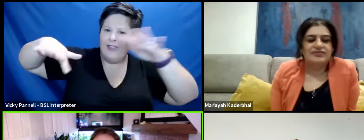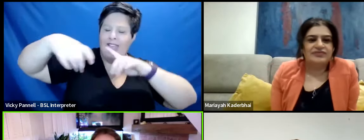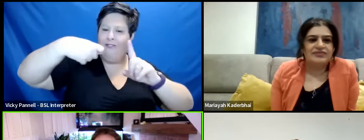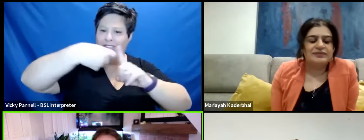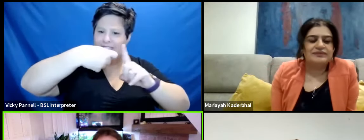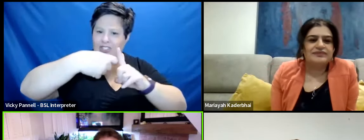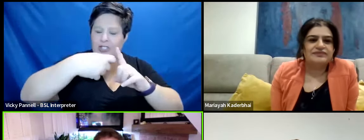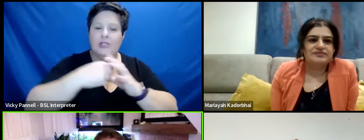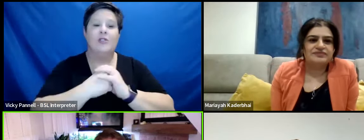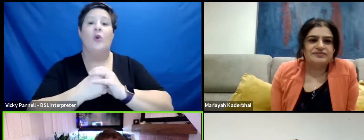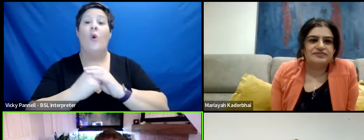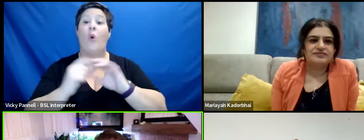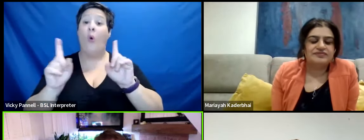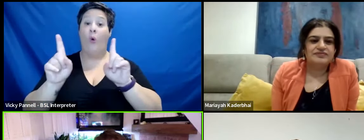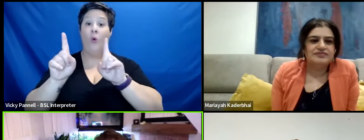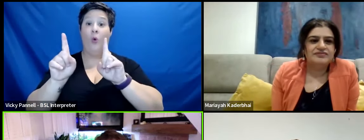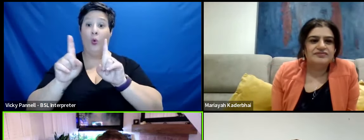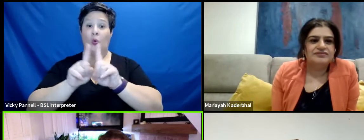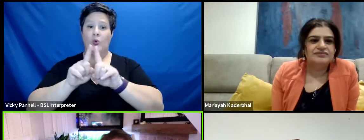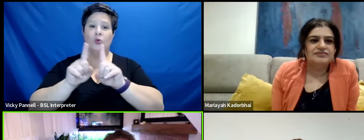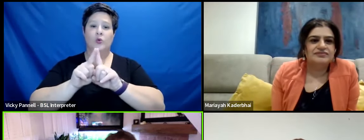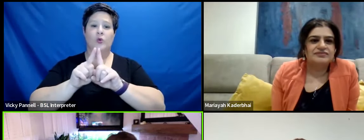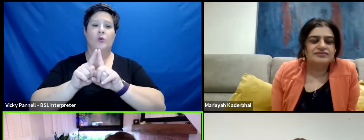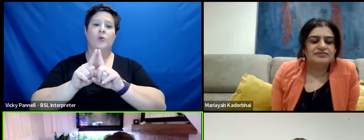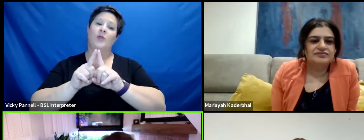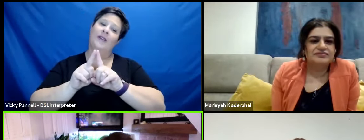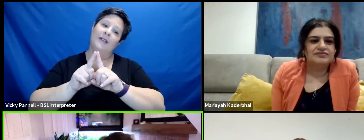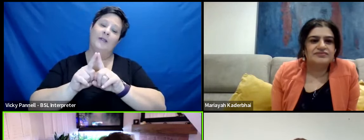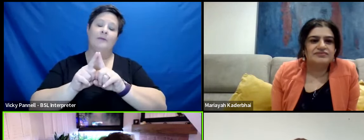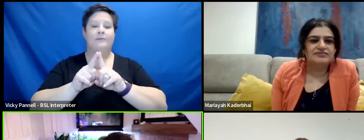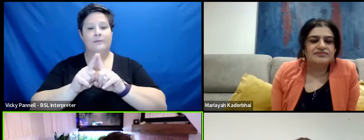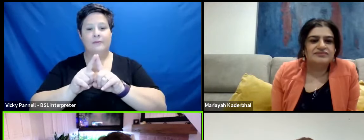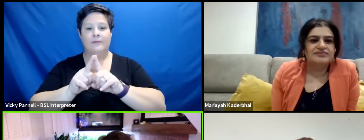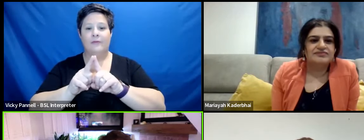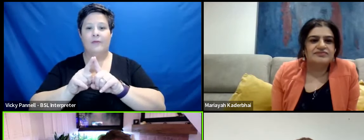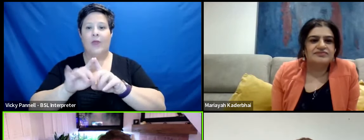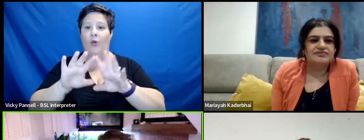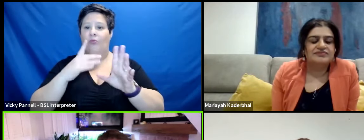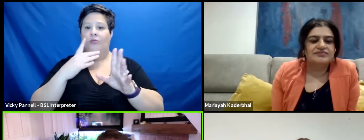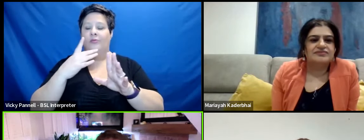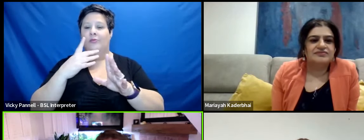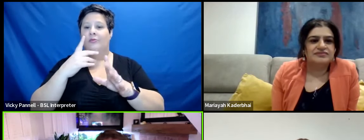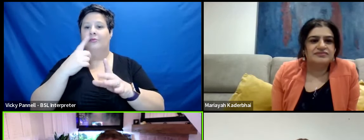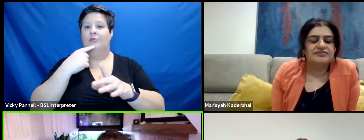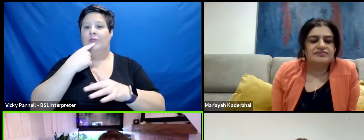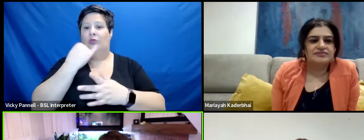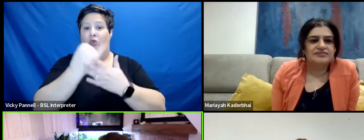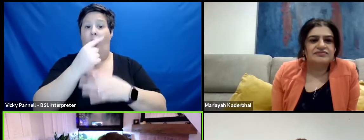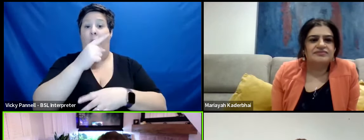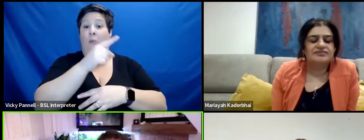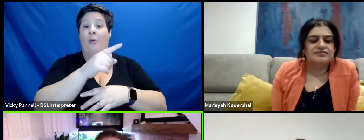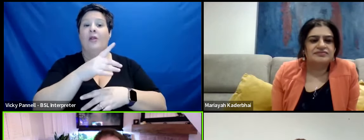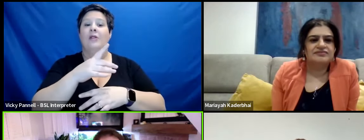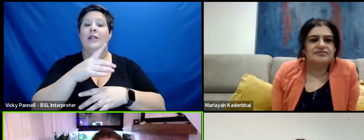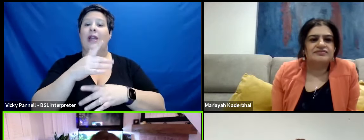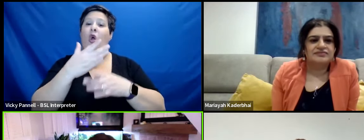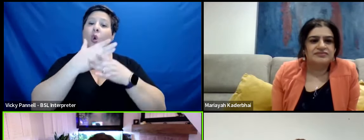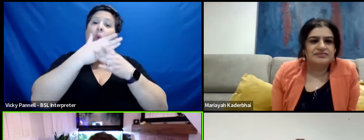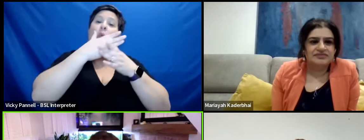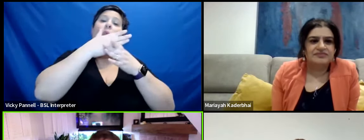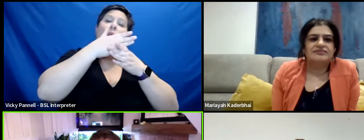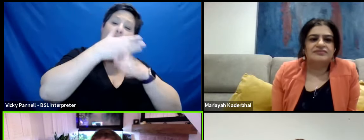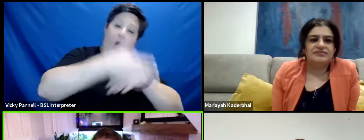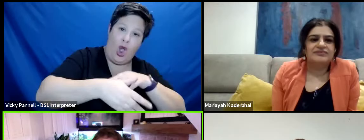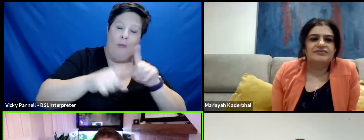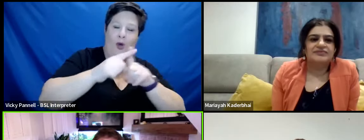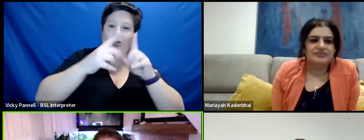And also it's very kind of, you know, I'm not speaking out of turn at all, but it's a kind of work hard, play